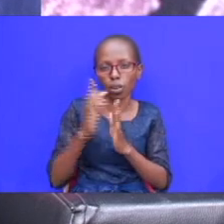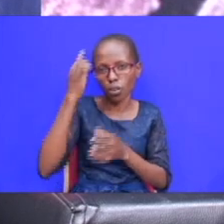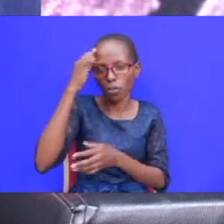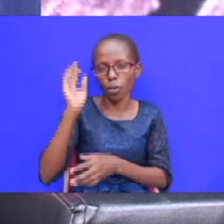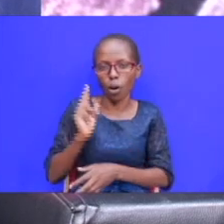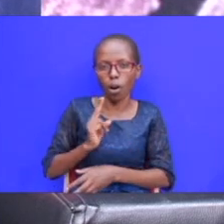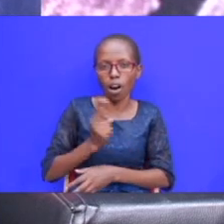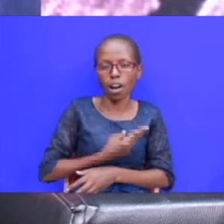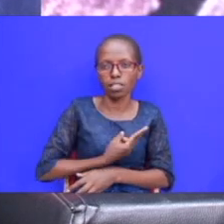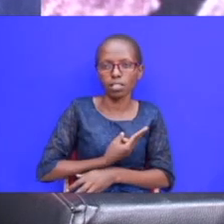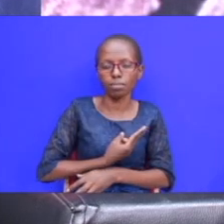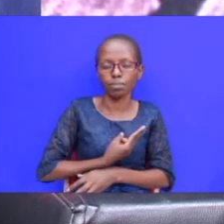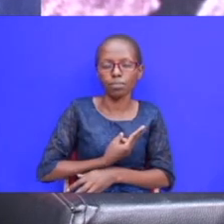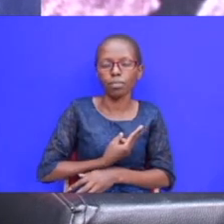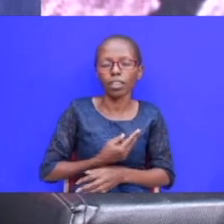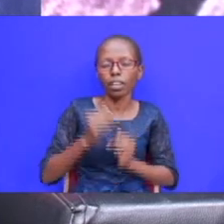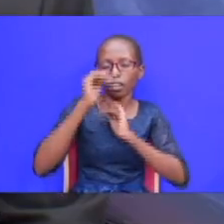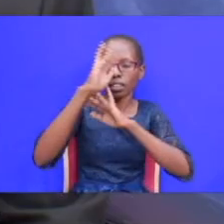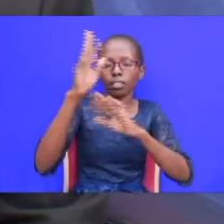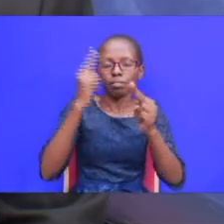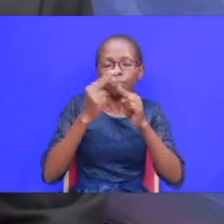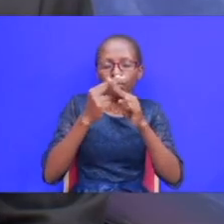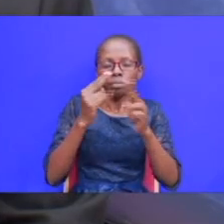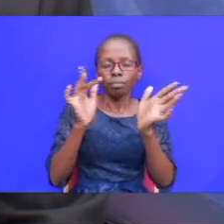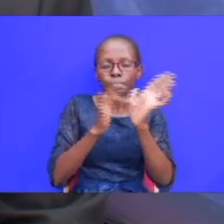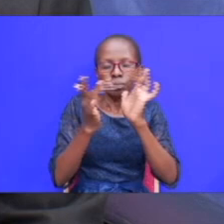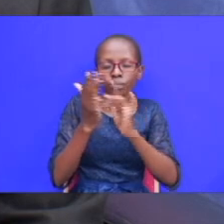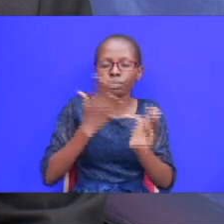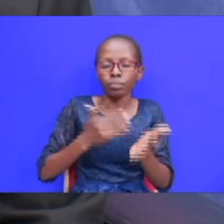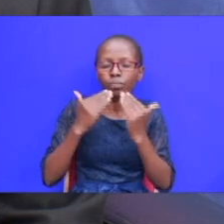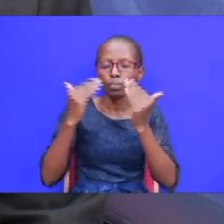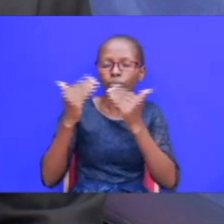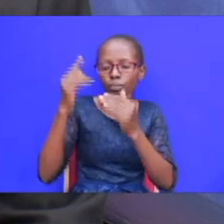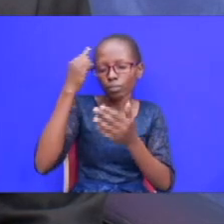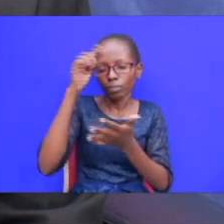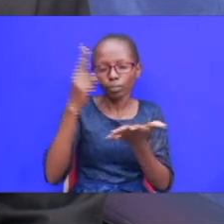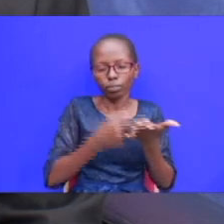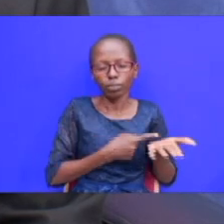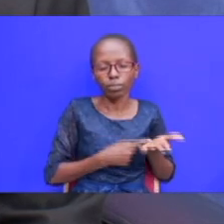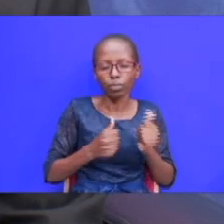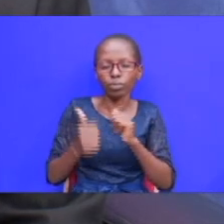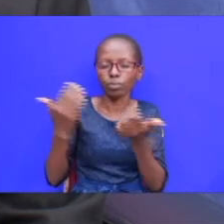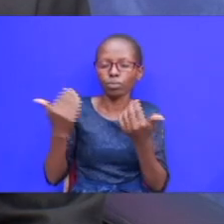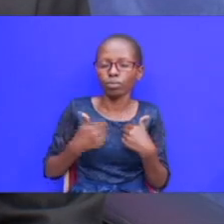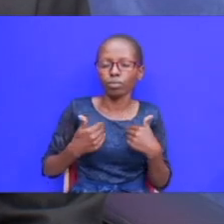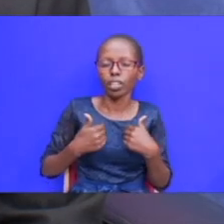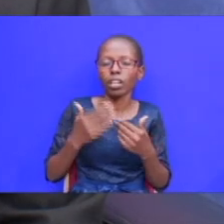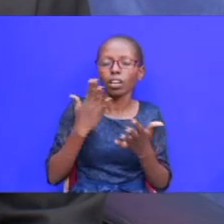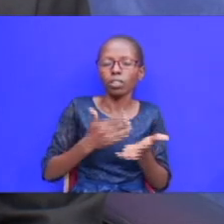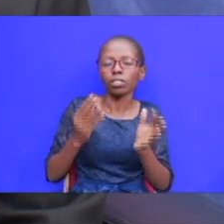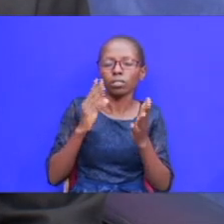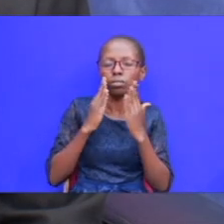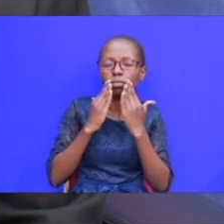come today let us pray father in the name of jesus i want to thank you for this discourse that you have led us through we want to